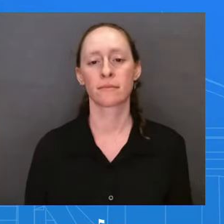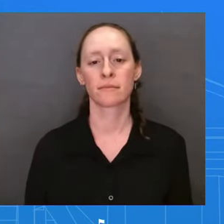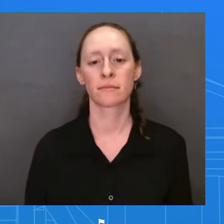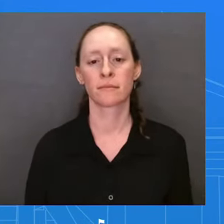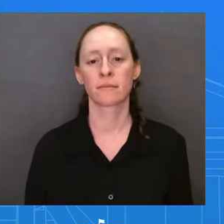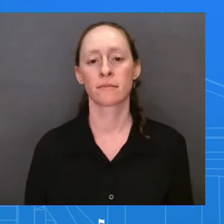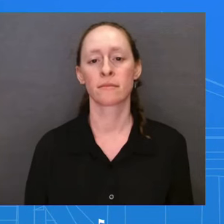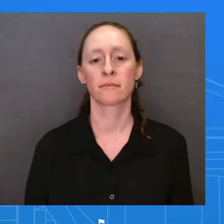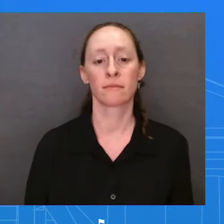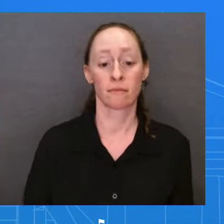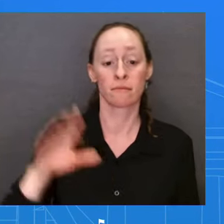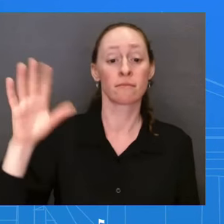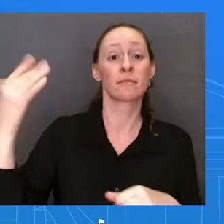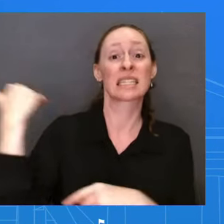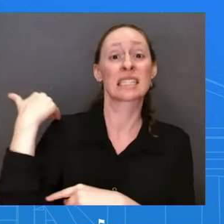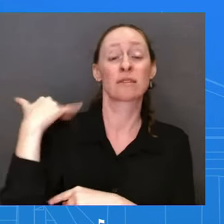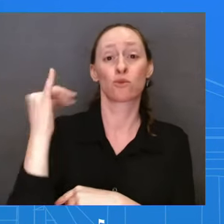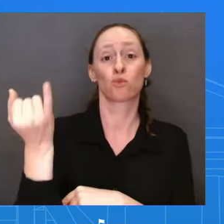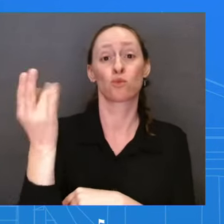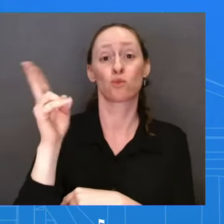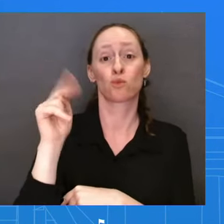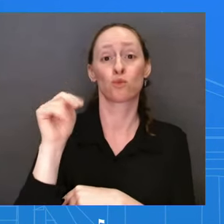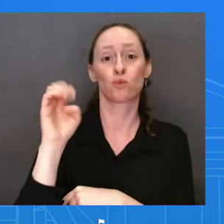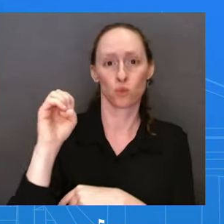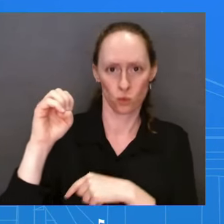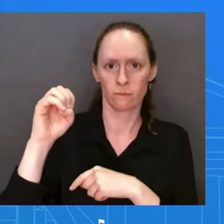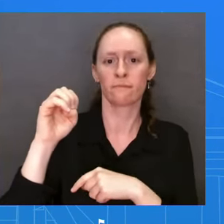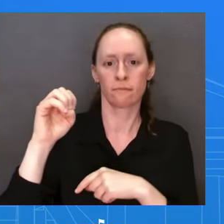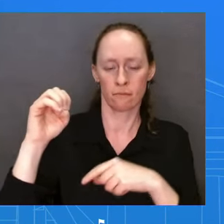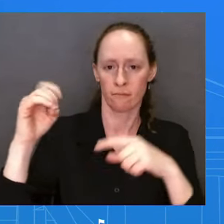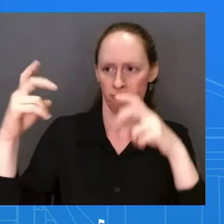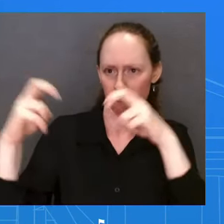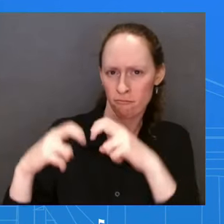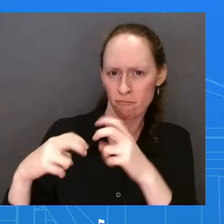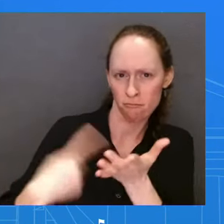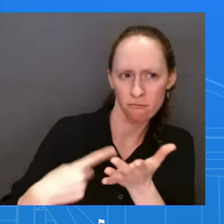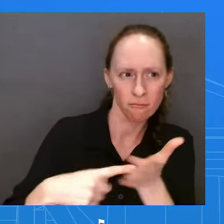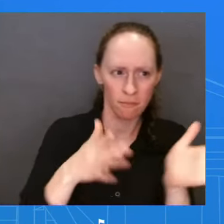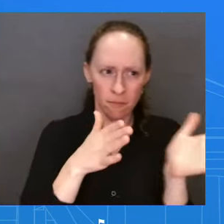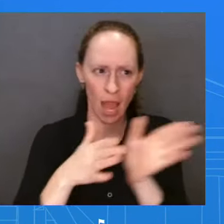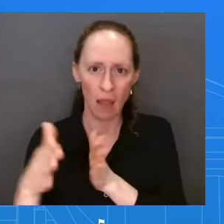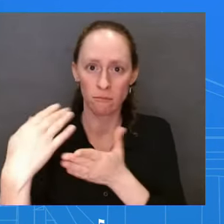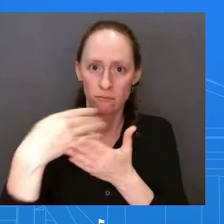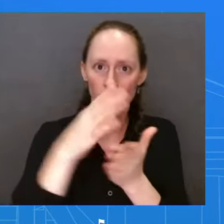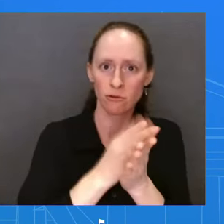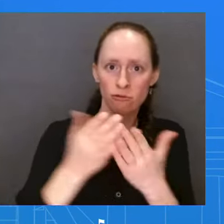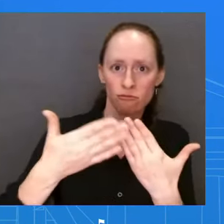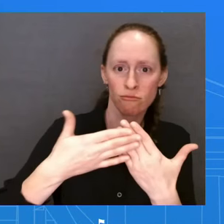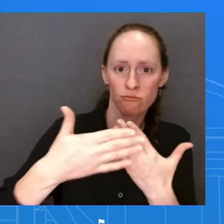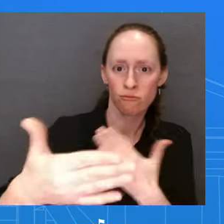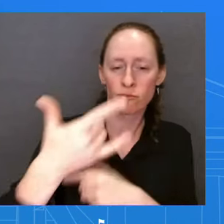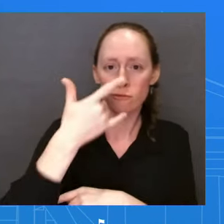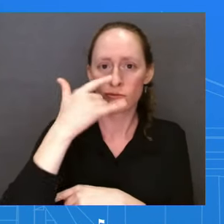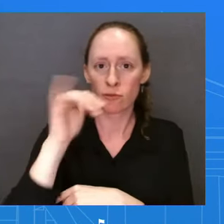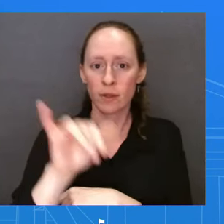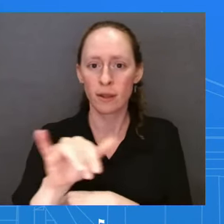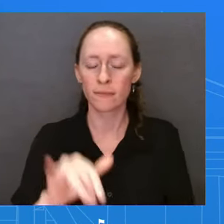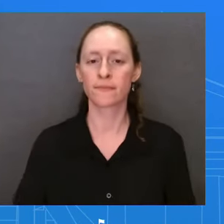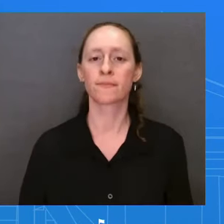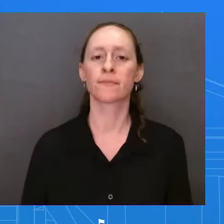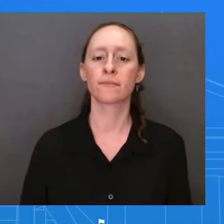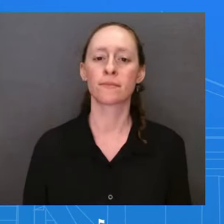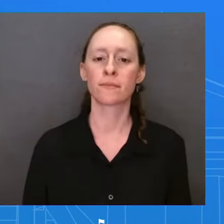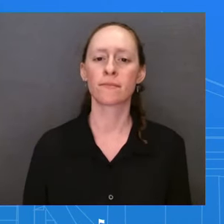out to you all at the time. And certainly, they've seen each other regularly in the months before that. But, you know,